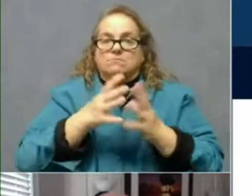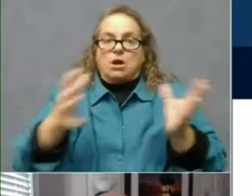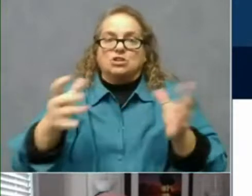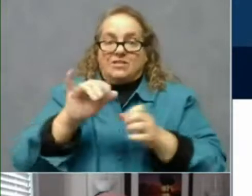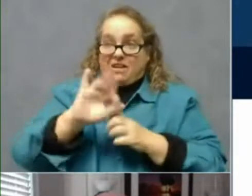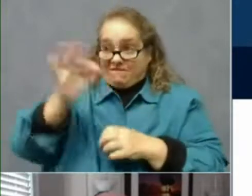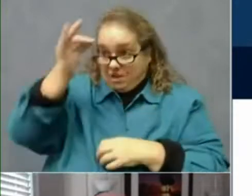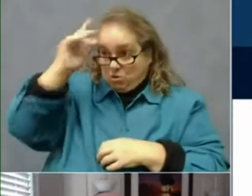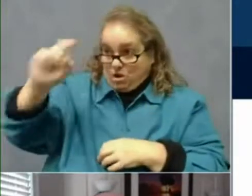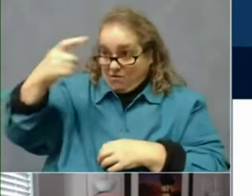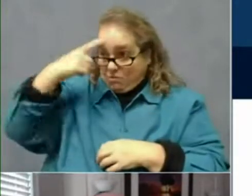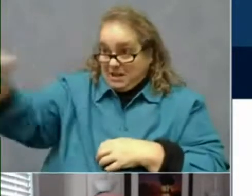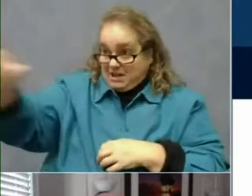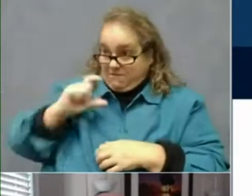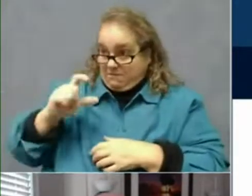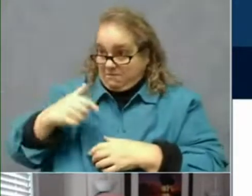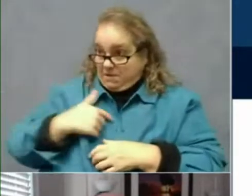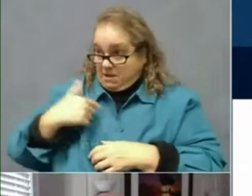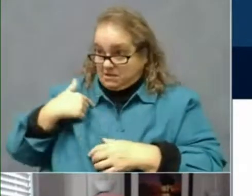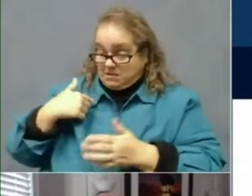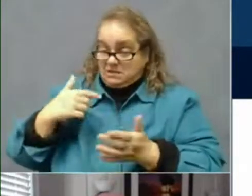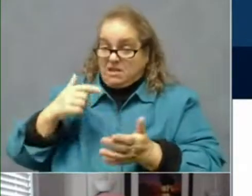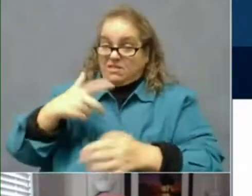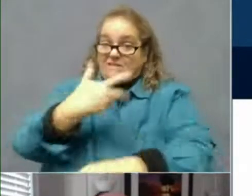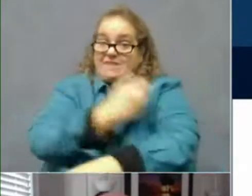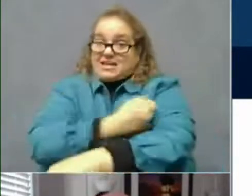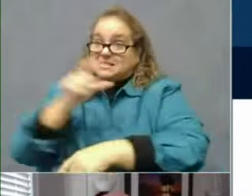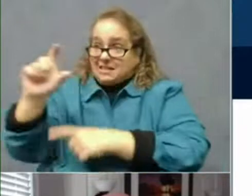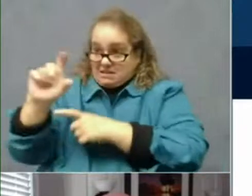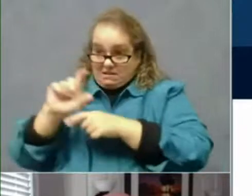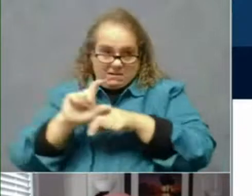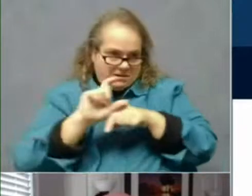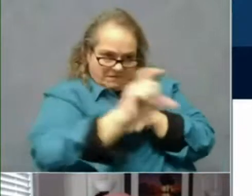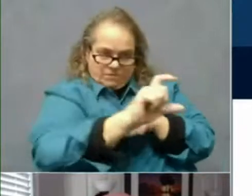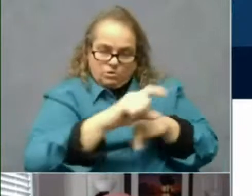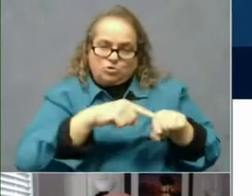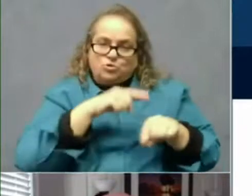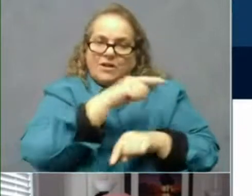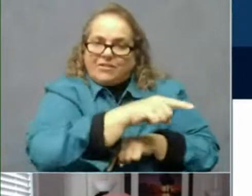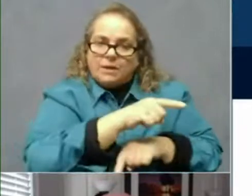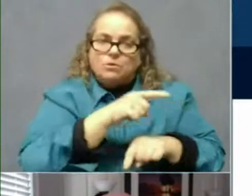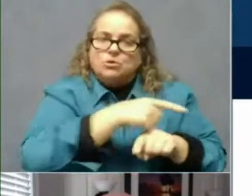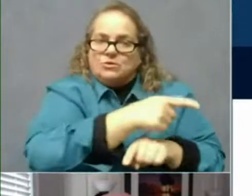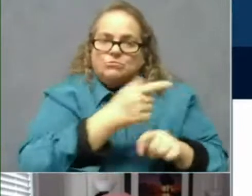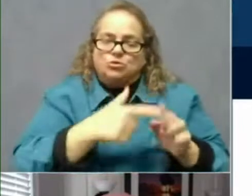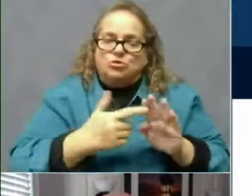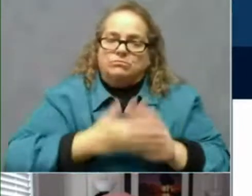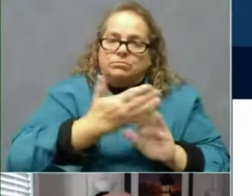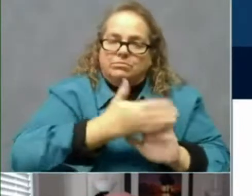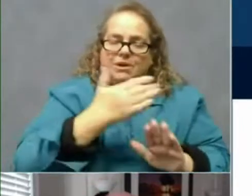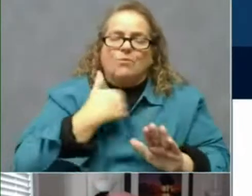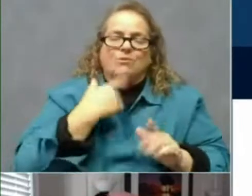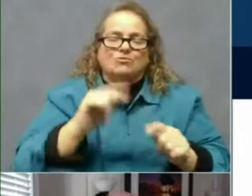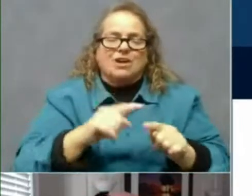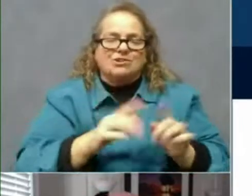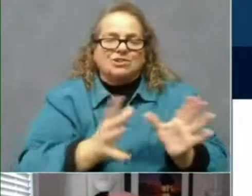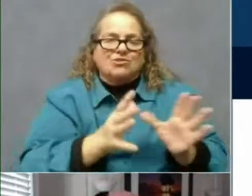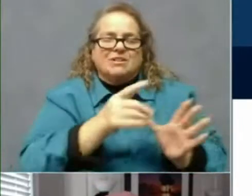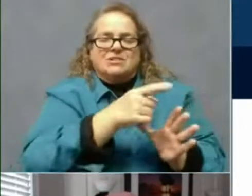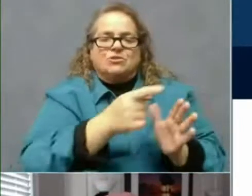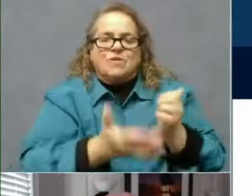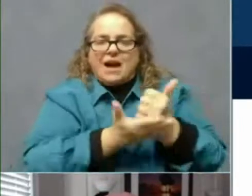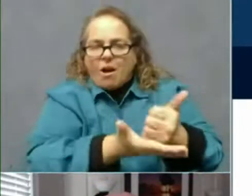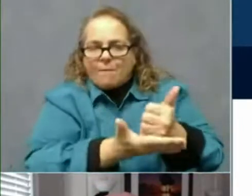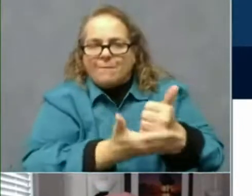us. Even so, we're working and trying to take steps to see if we can accelerate that further. But we're still